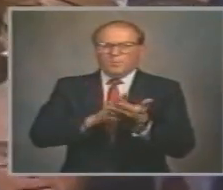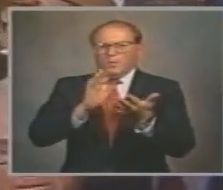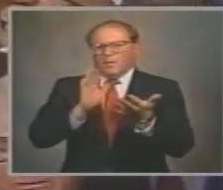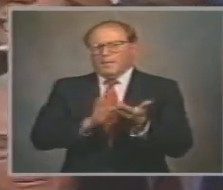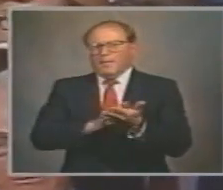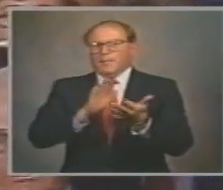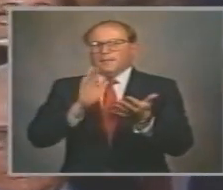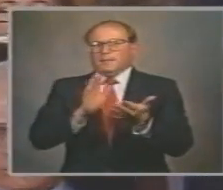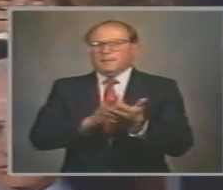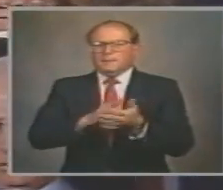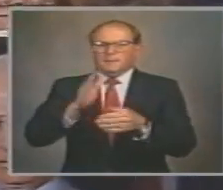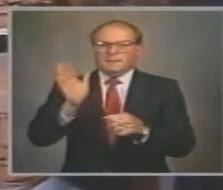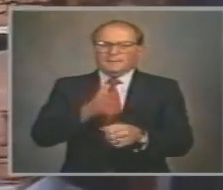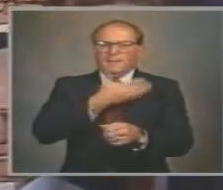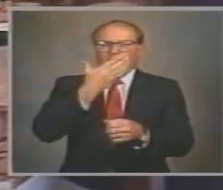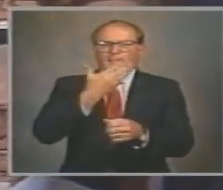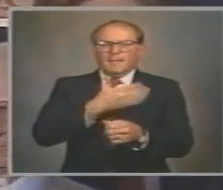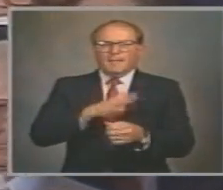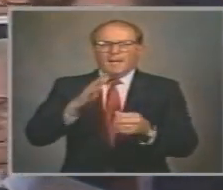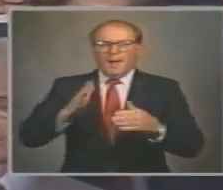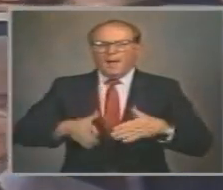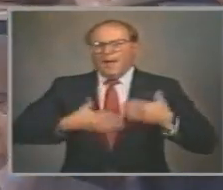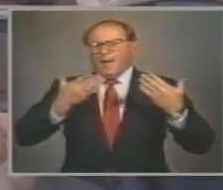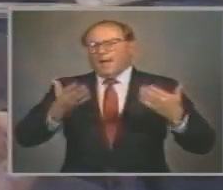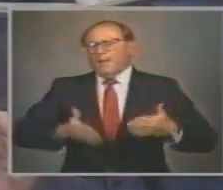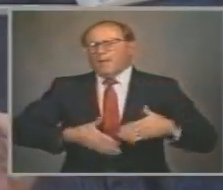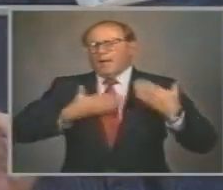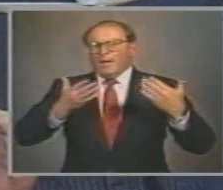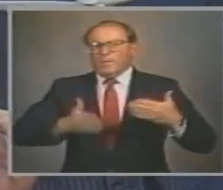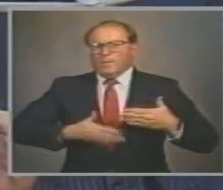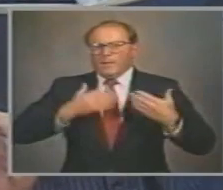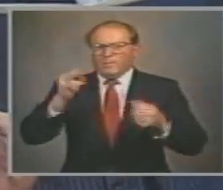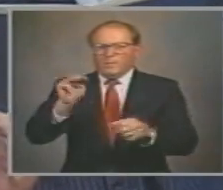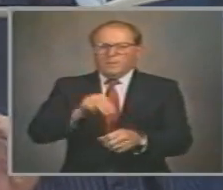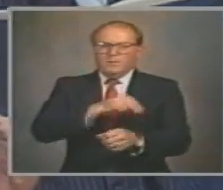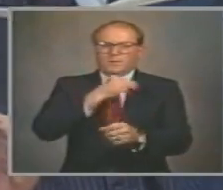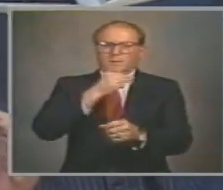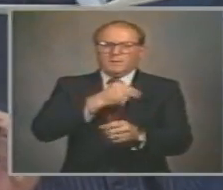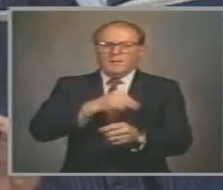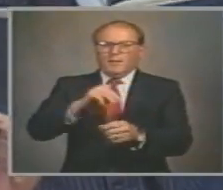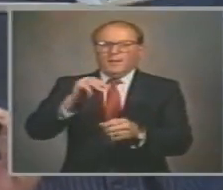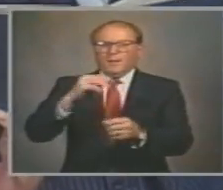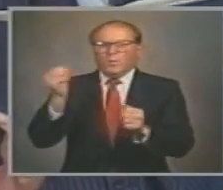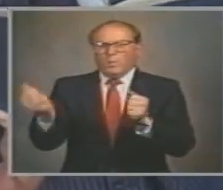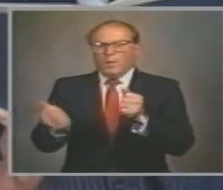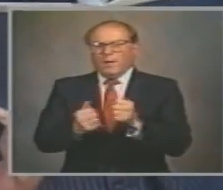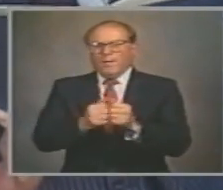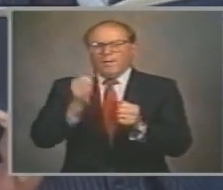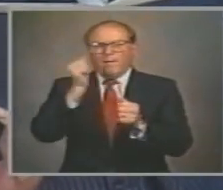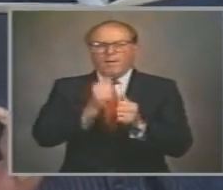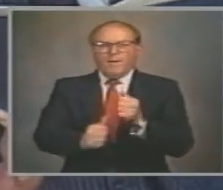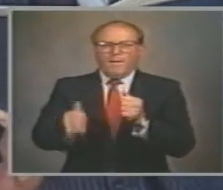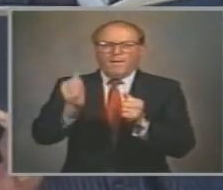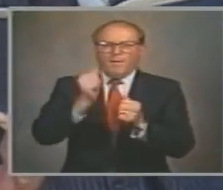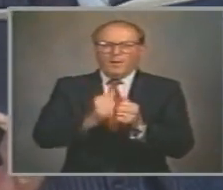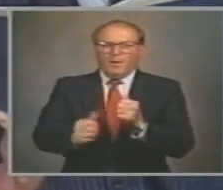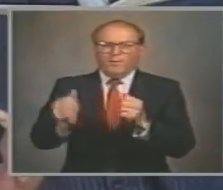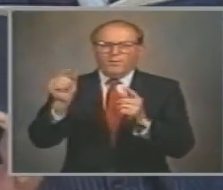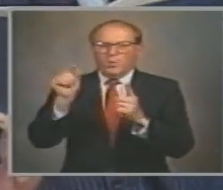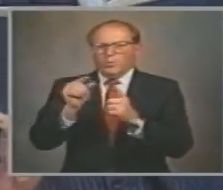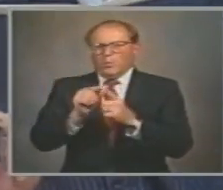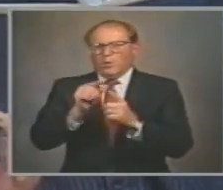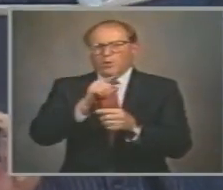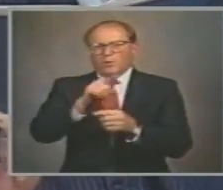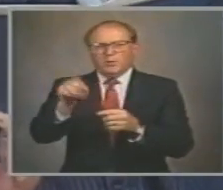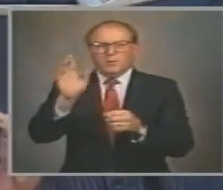My Sing on the wistful, wistful music With every